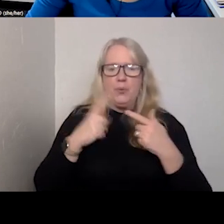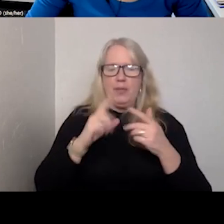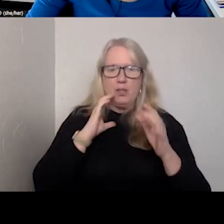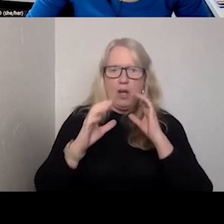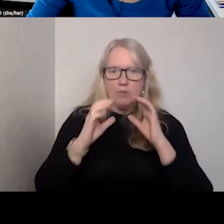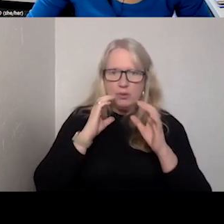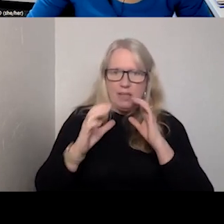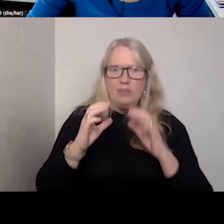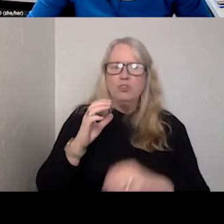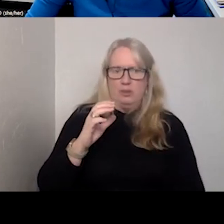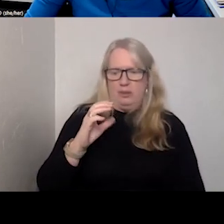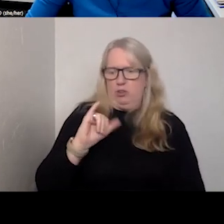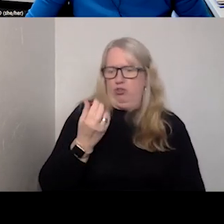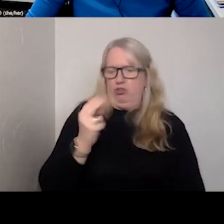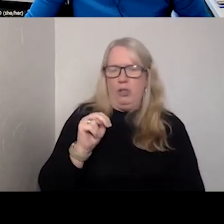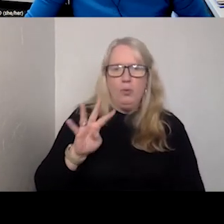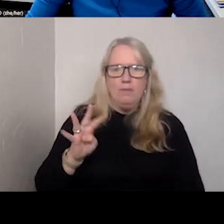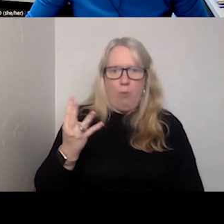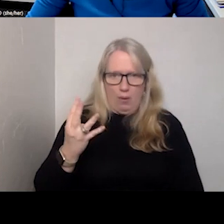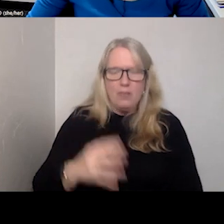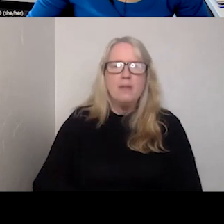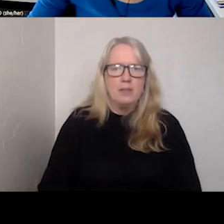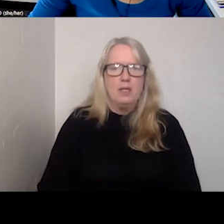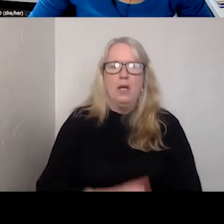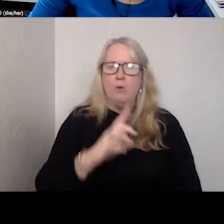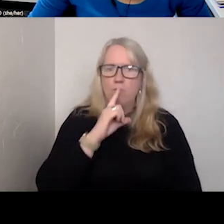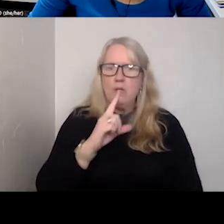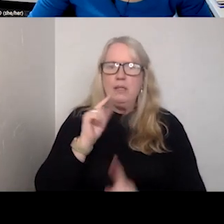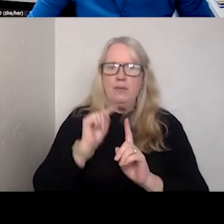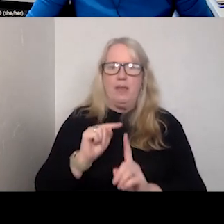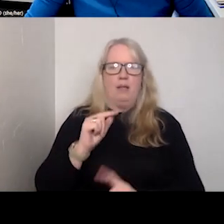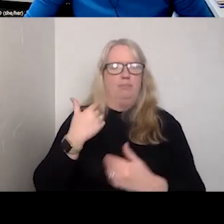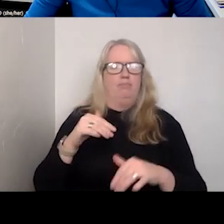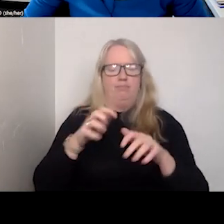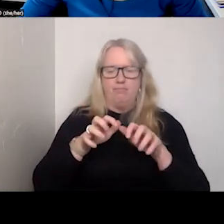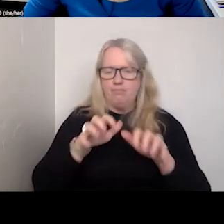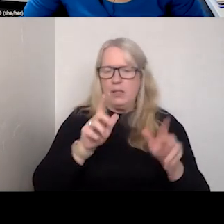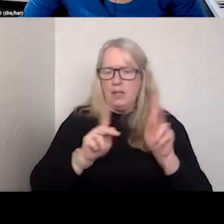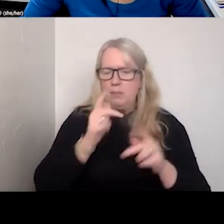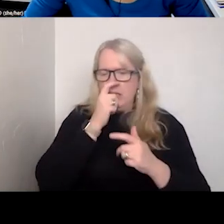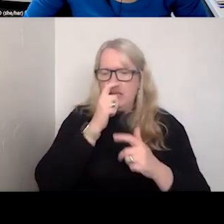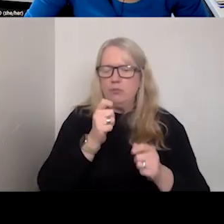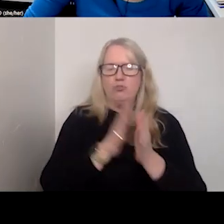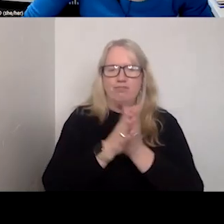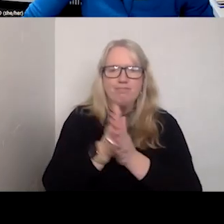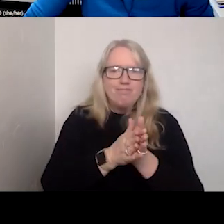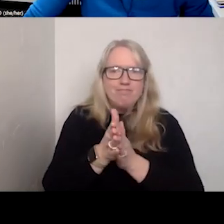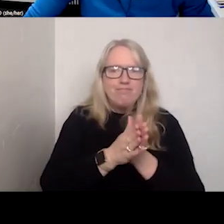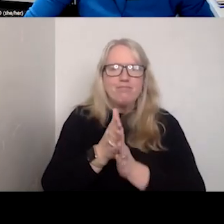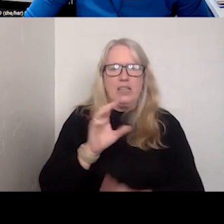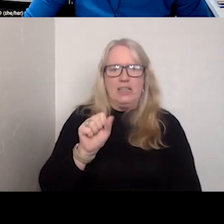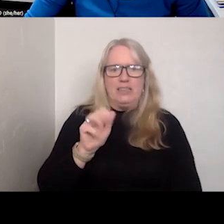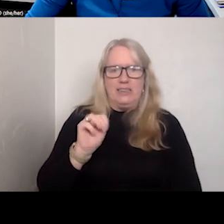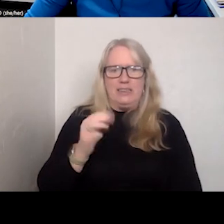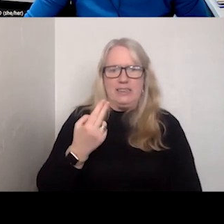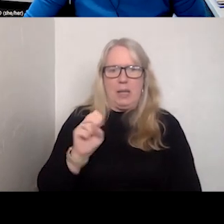conversation on January 4th really speaks to the volume of interest and eagerness in SAMHSA's work in